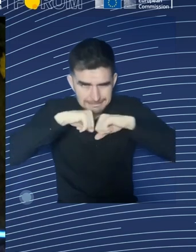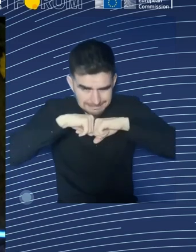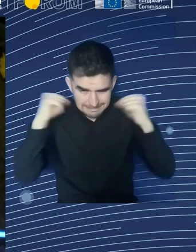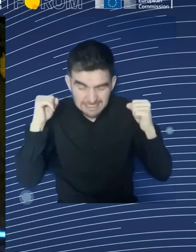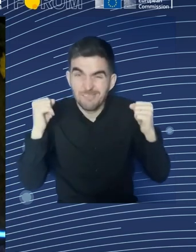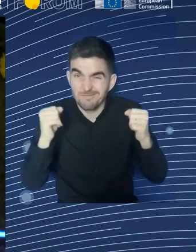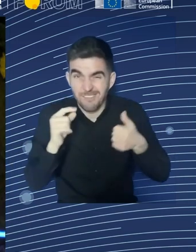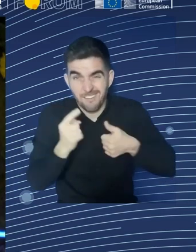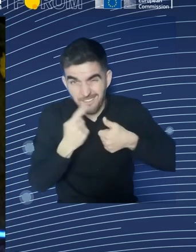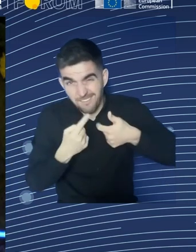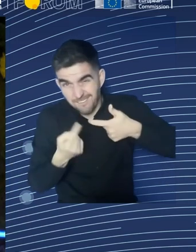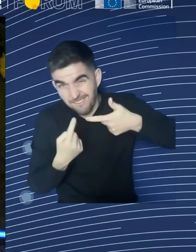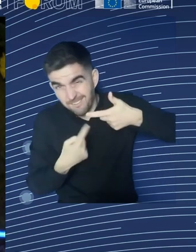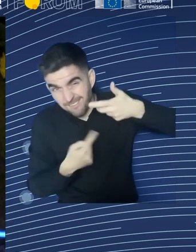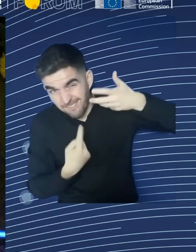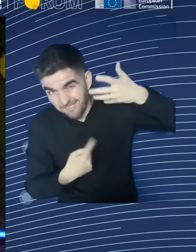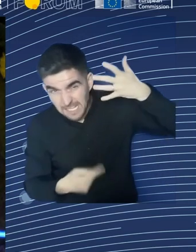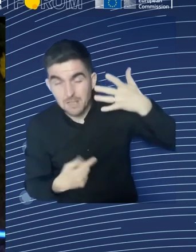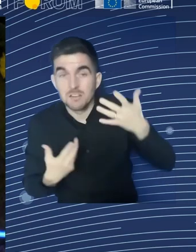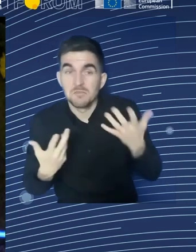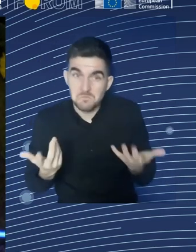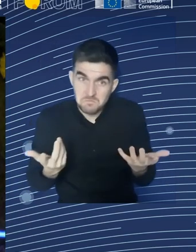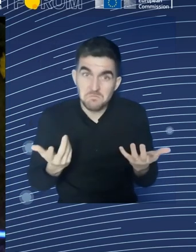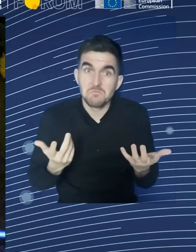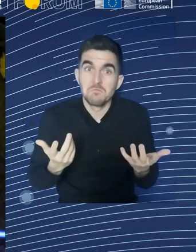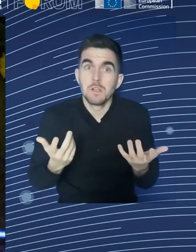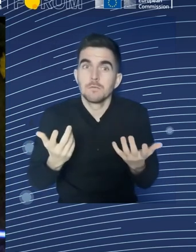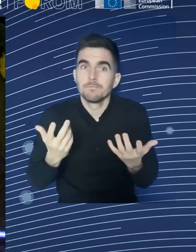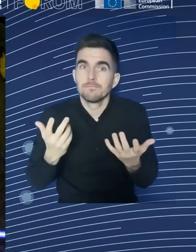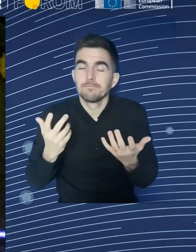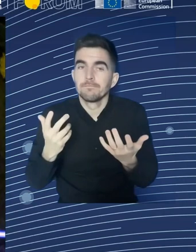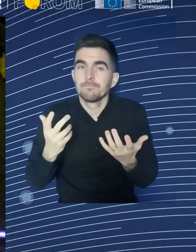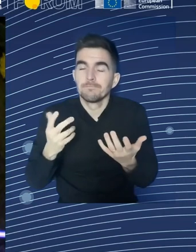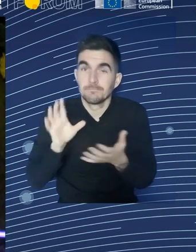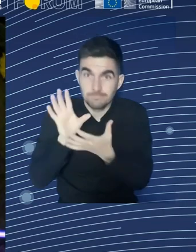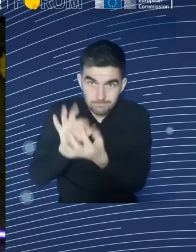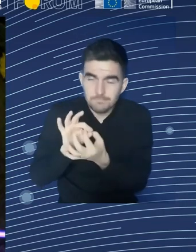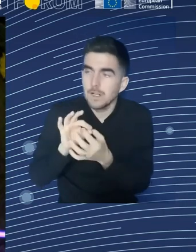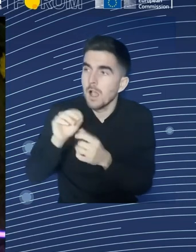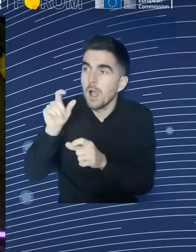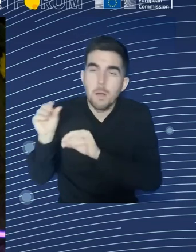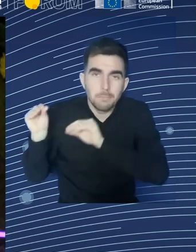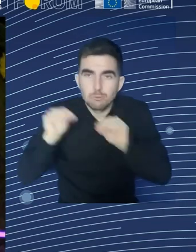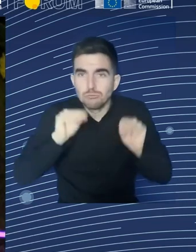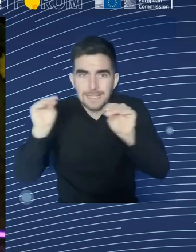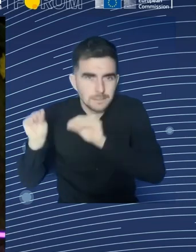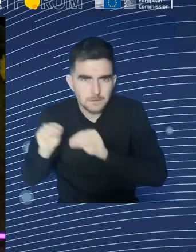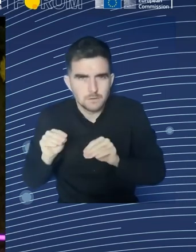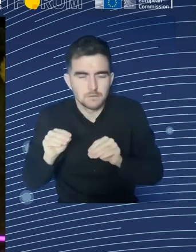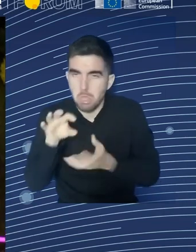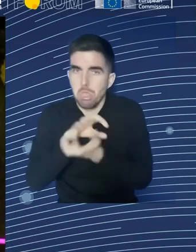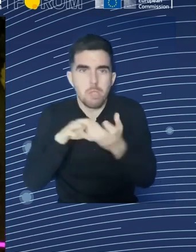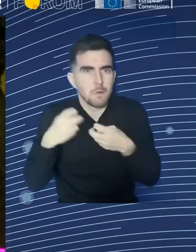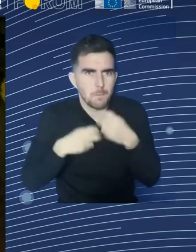three decades or so. Thank you. this is just me personally speaking. Yes, it was a provocative question.